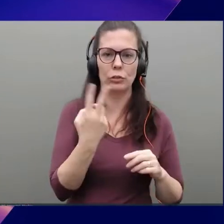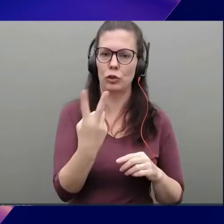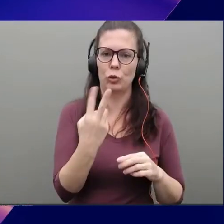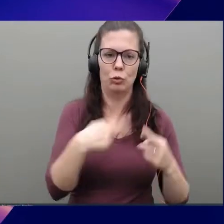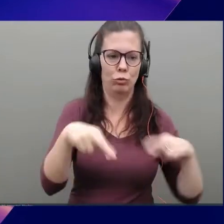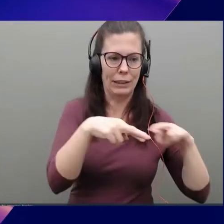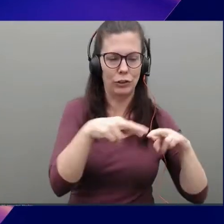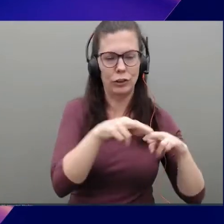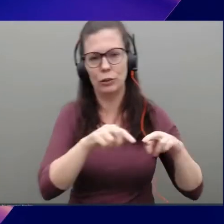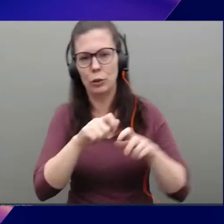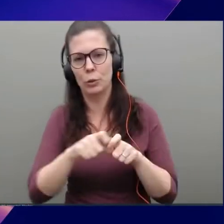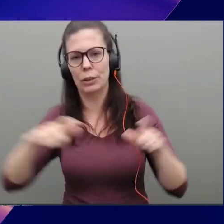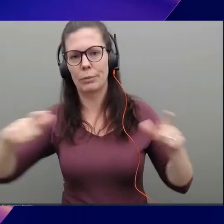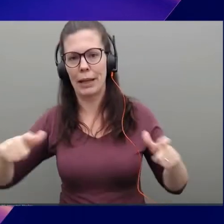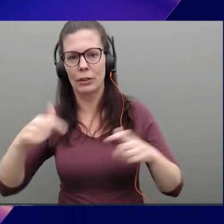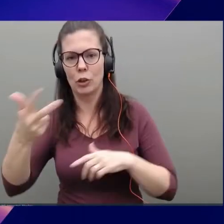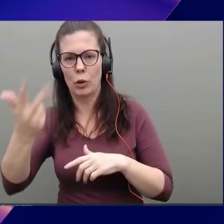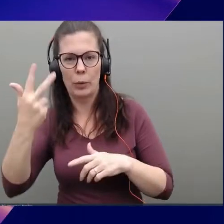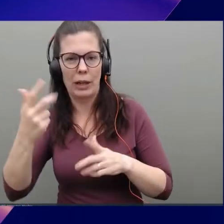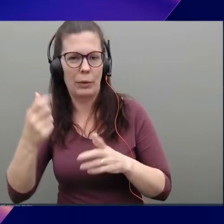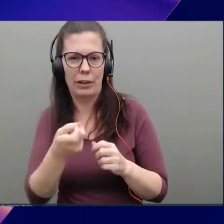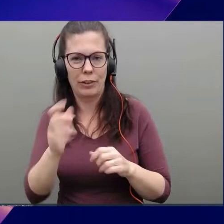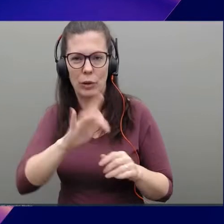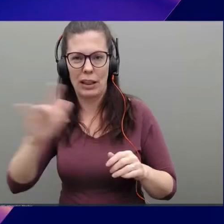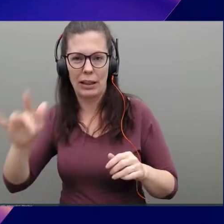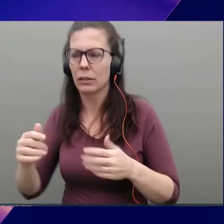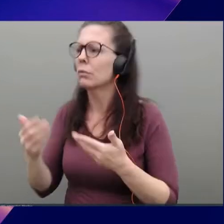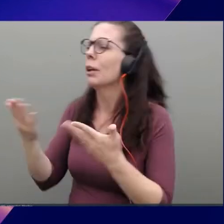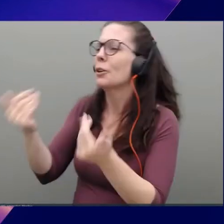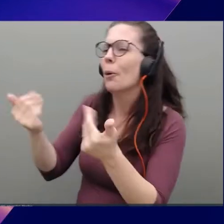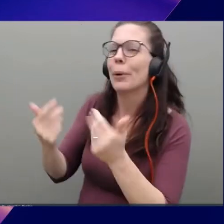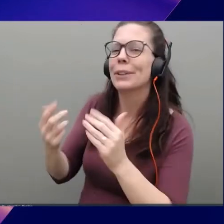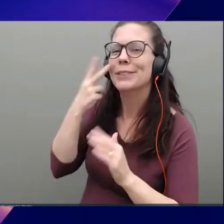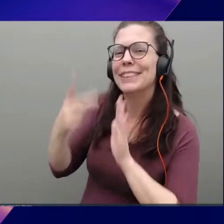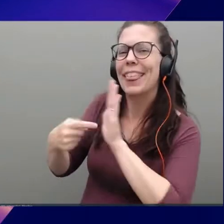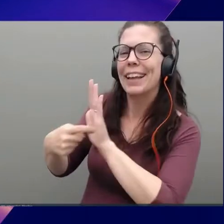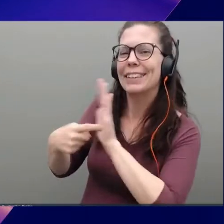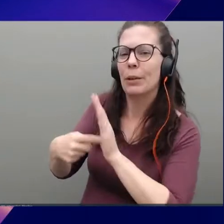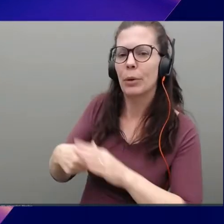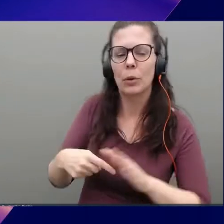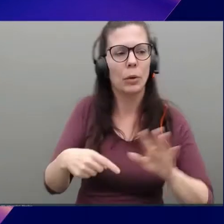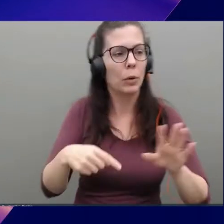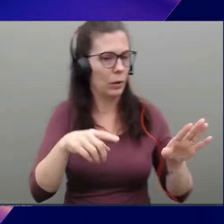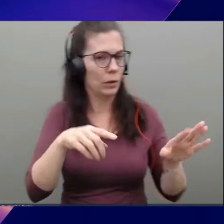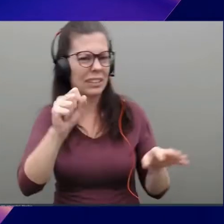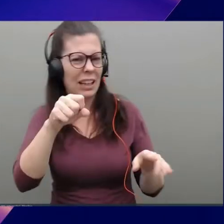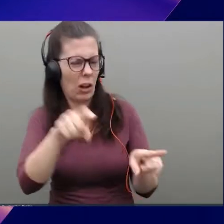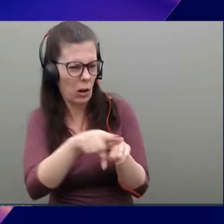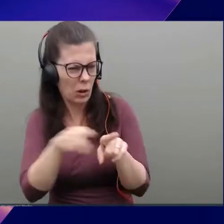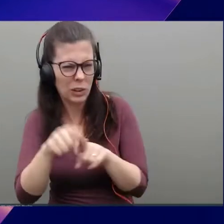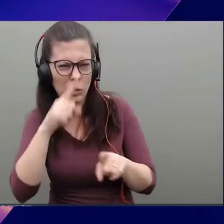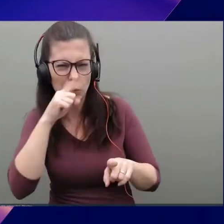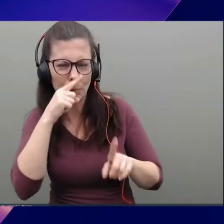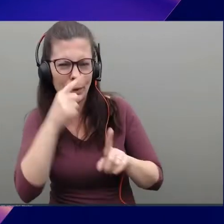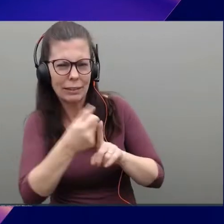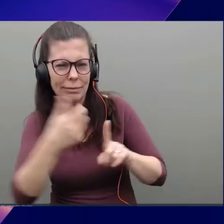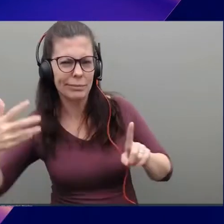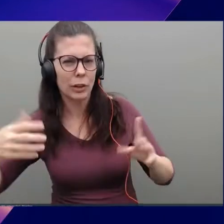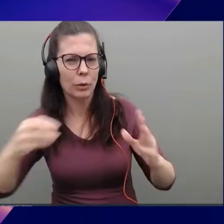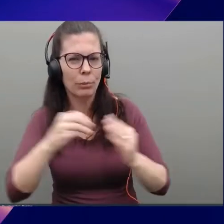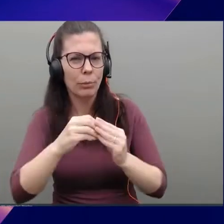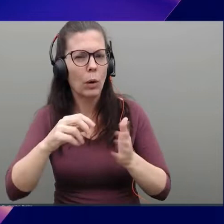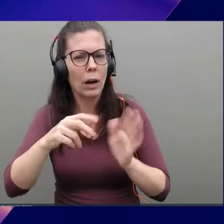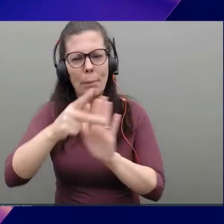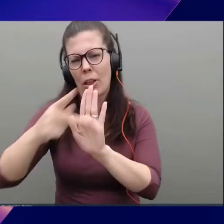a couple of clicks. Let's go ahead and bring up that demo. I think it'll make more sense when we Yeah, can you also expand a little bit more on what you mean by policy?